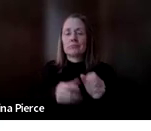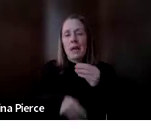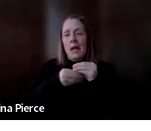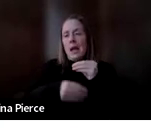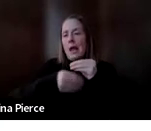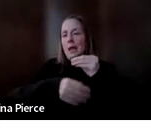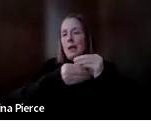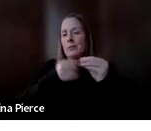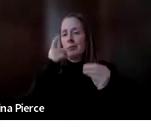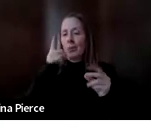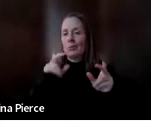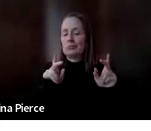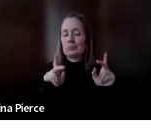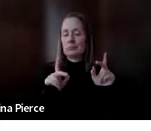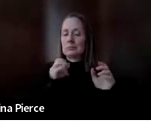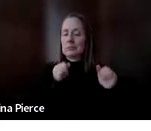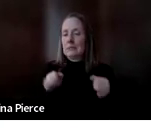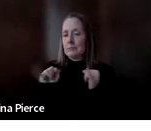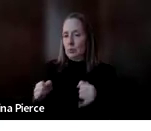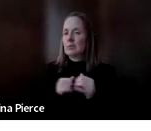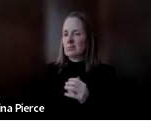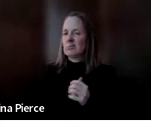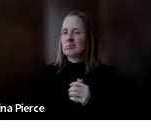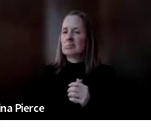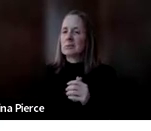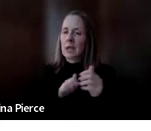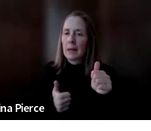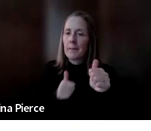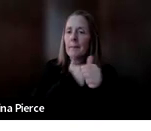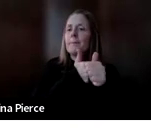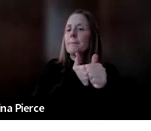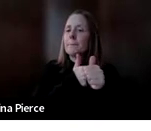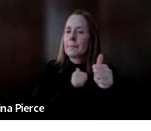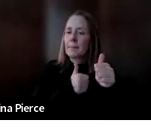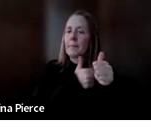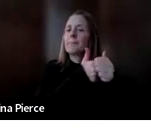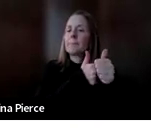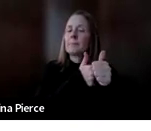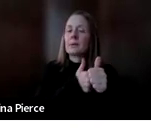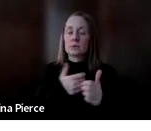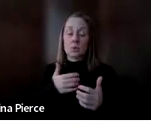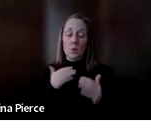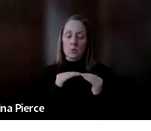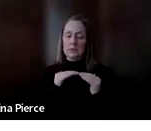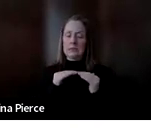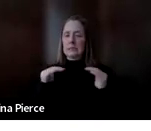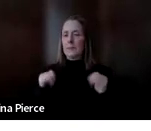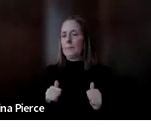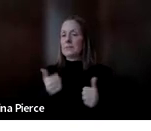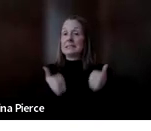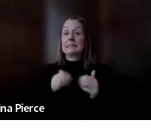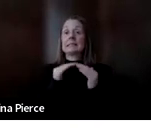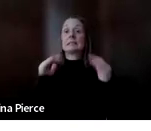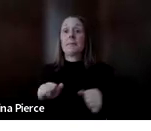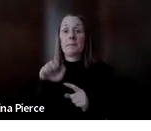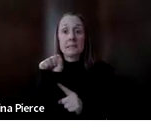individuals. And we want to make sure that whatever system we're picking or whatever systems usually we're picking for an individual, that